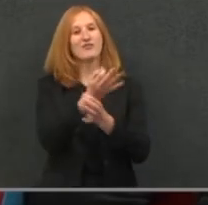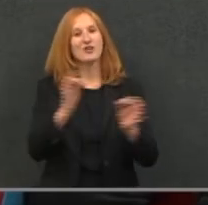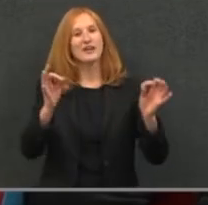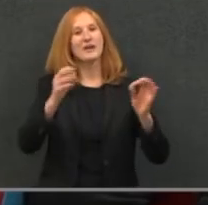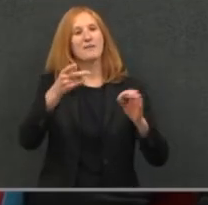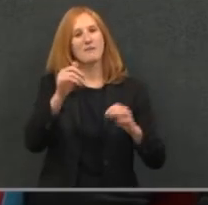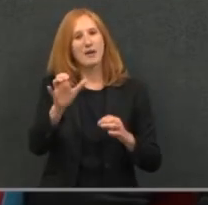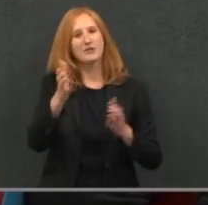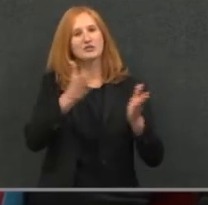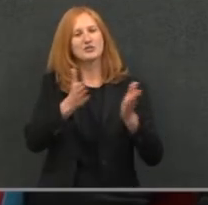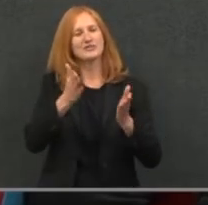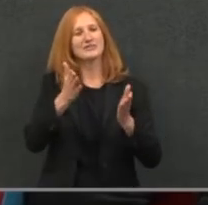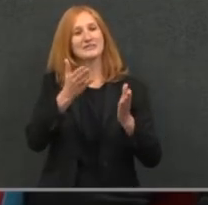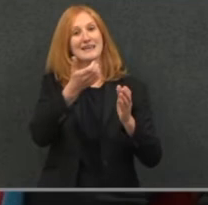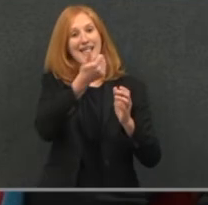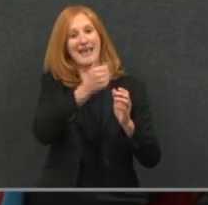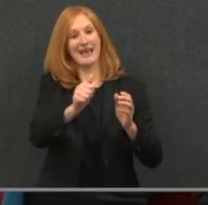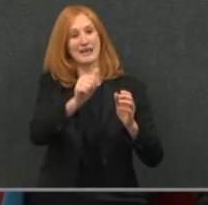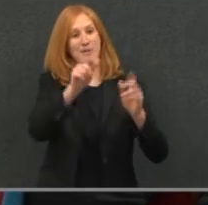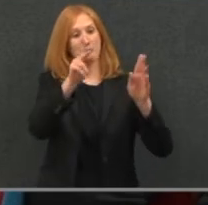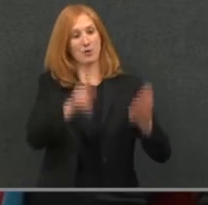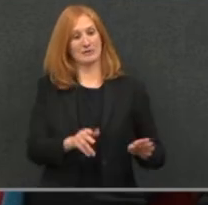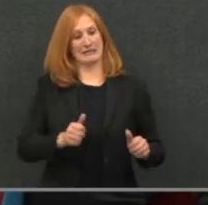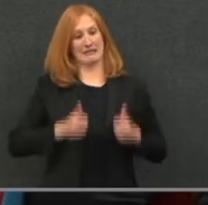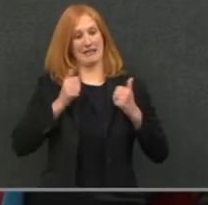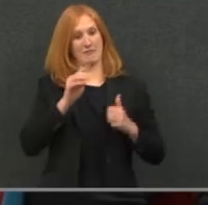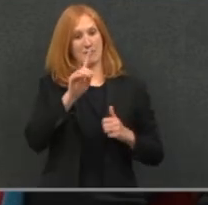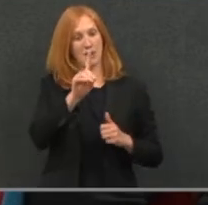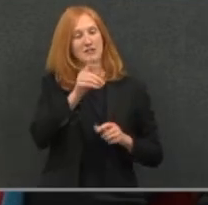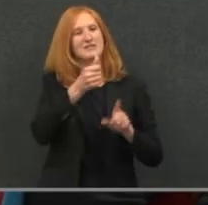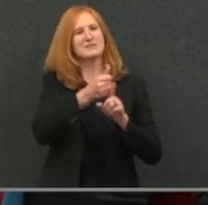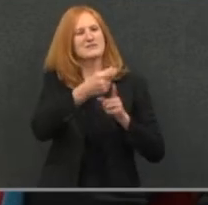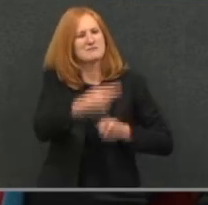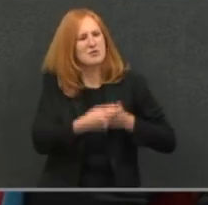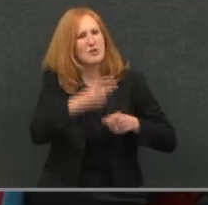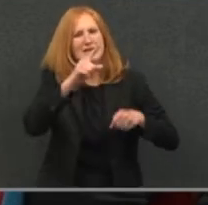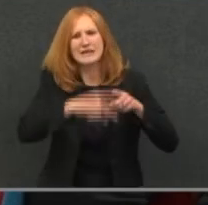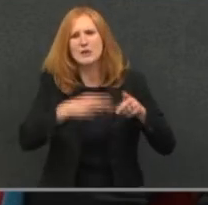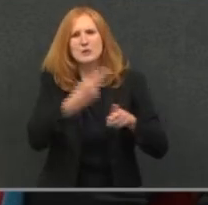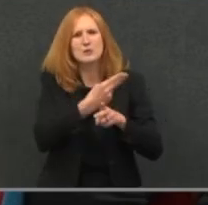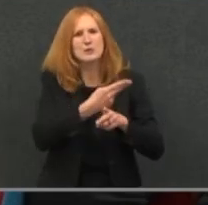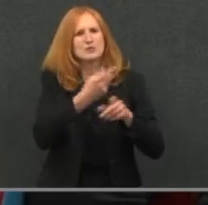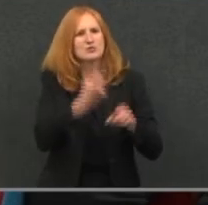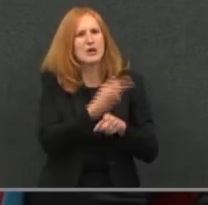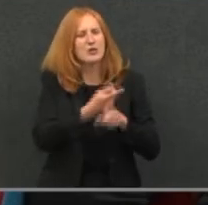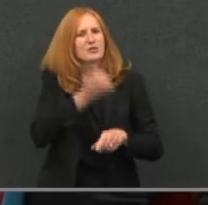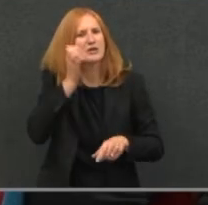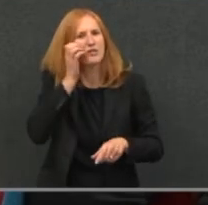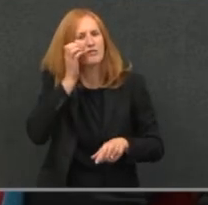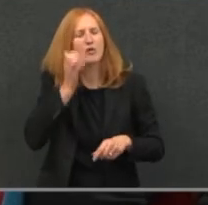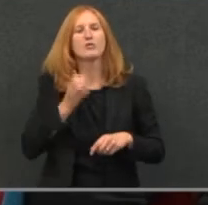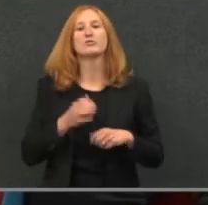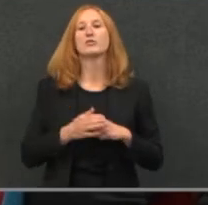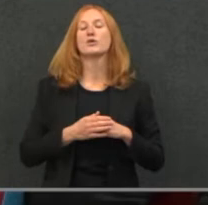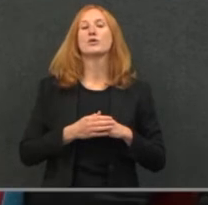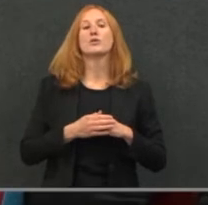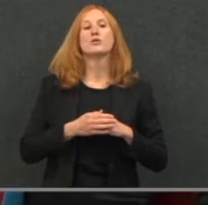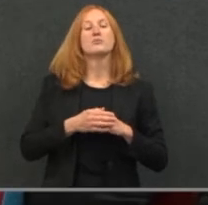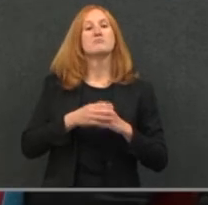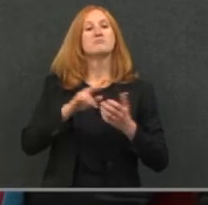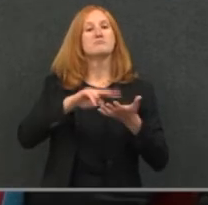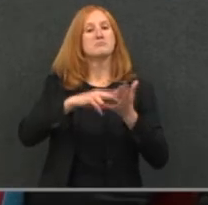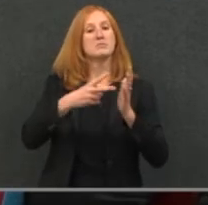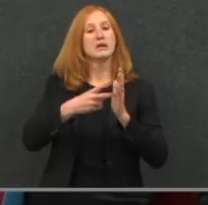for any Maryland resident that finds it difficult to use a standard telephone. So, often our services are utilized